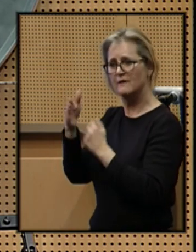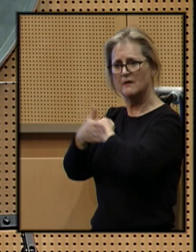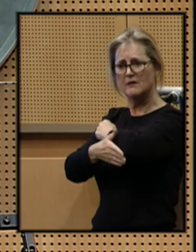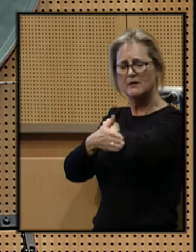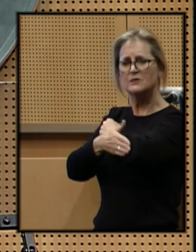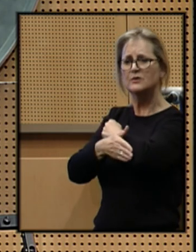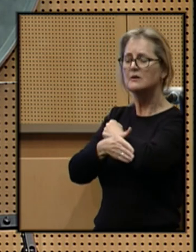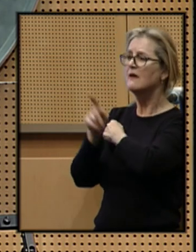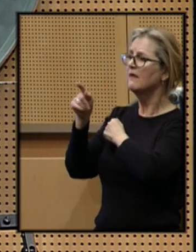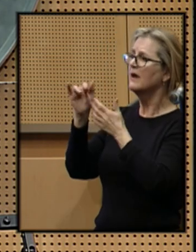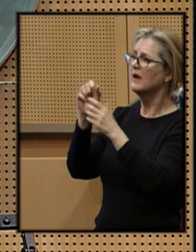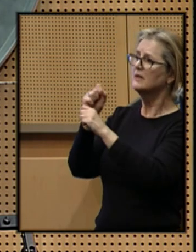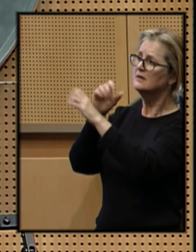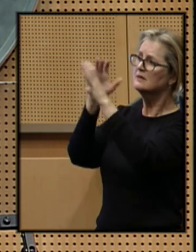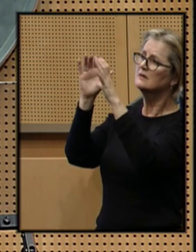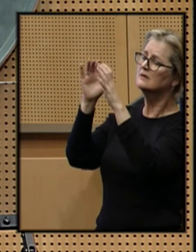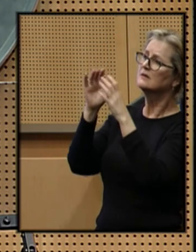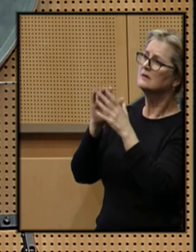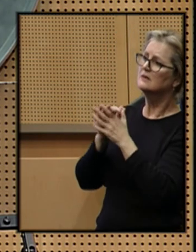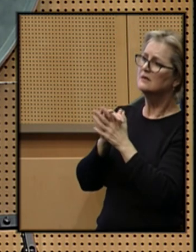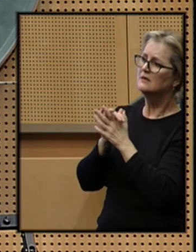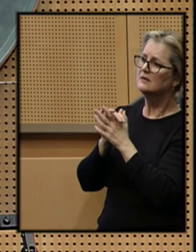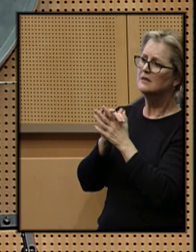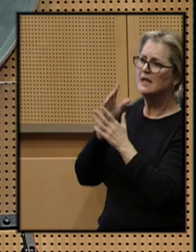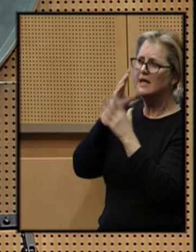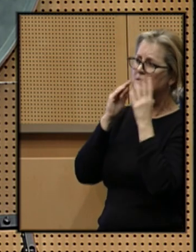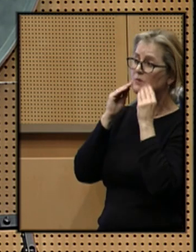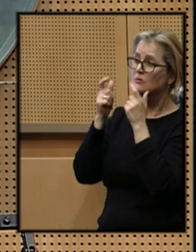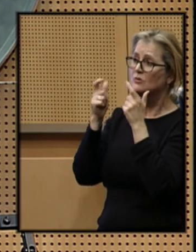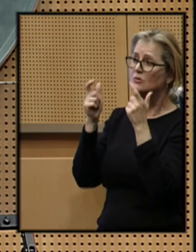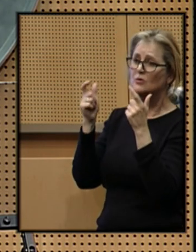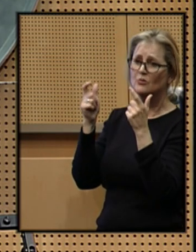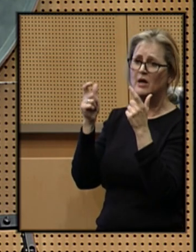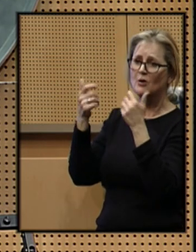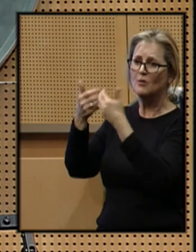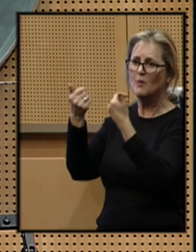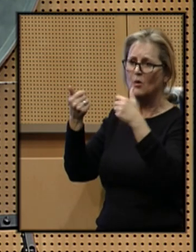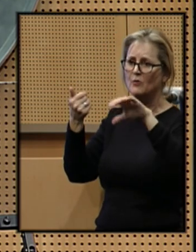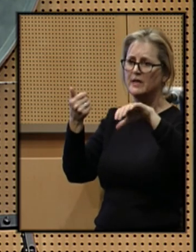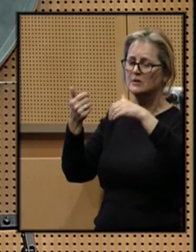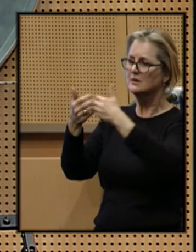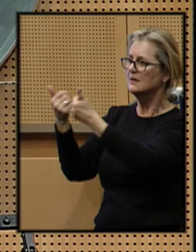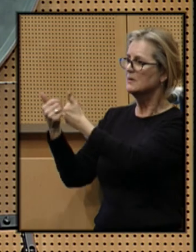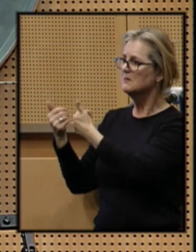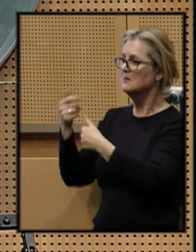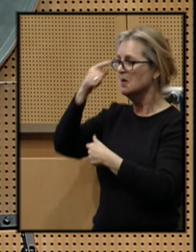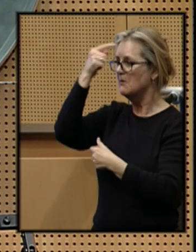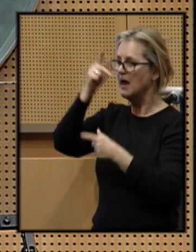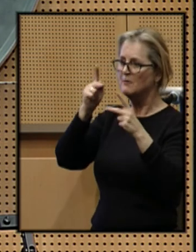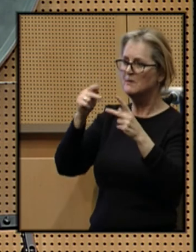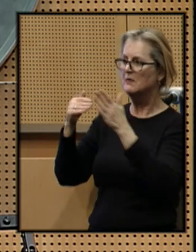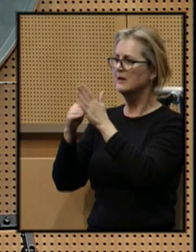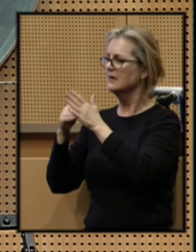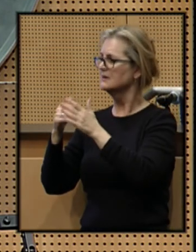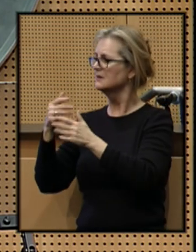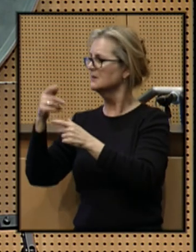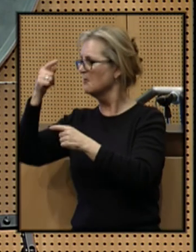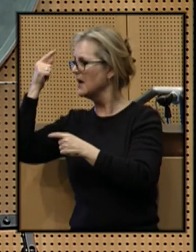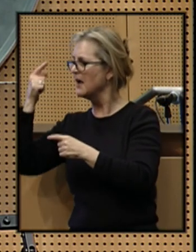that has experienced greater polarization. Black people against blacks